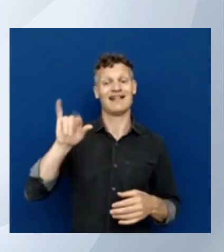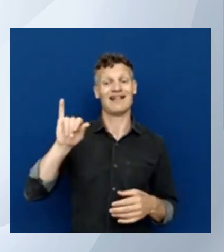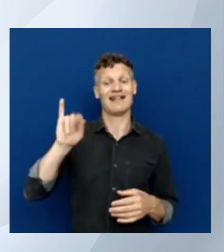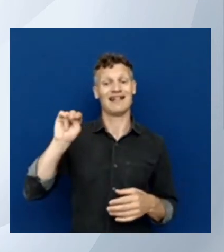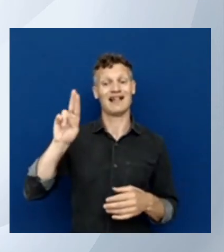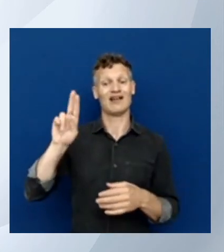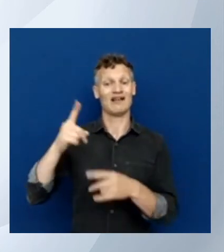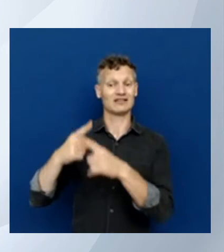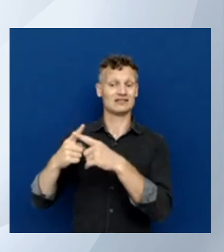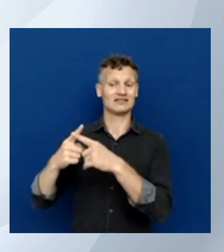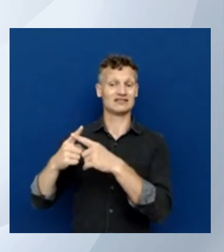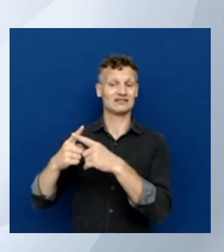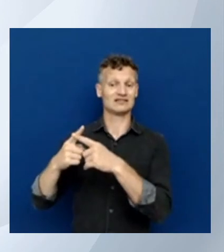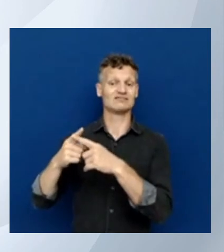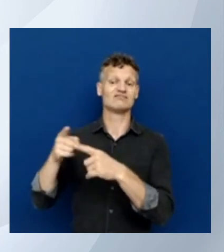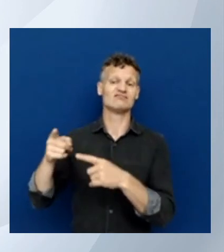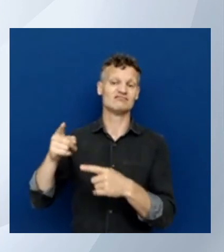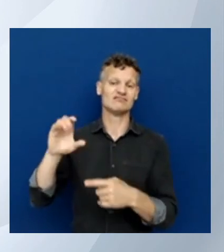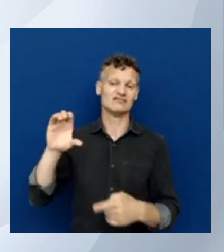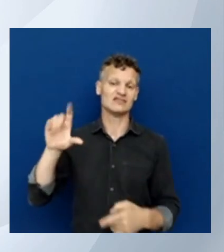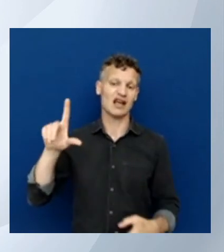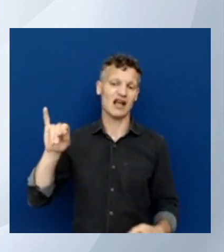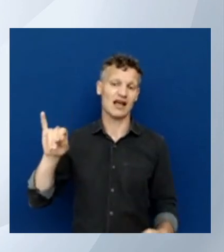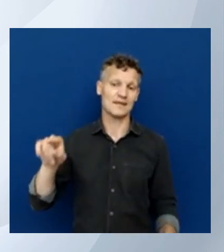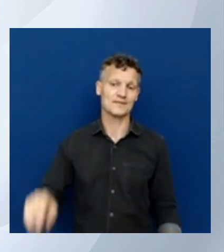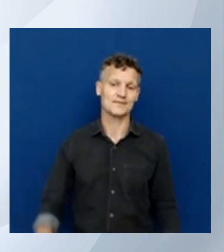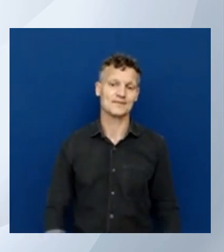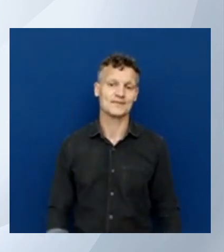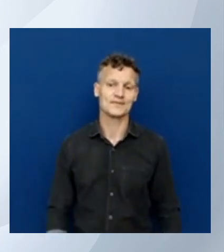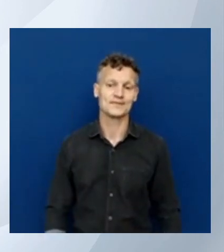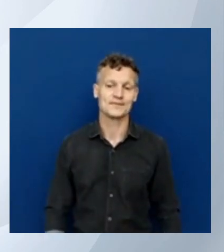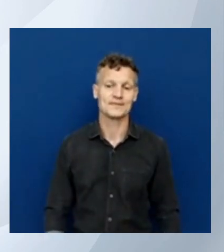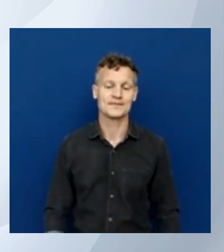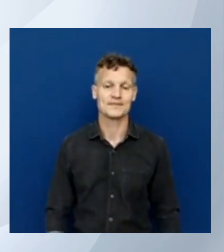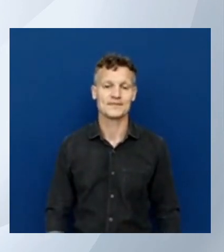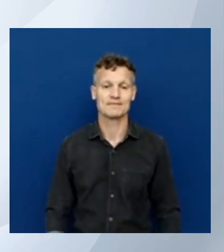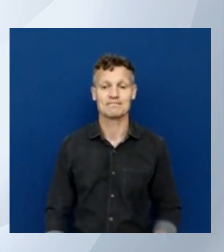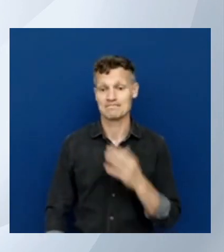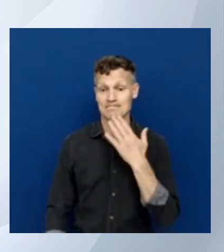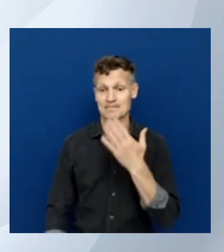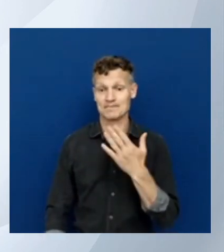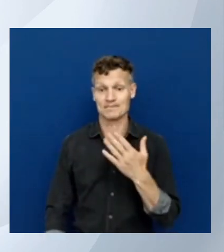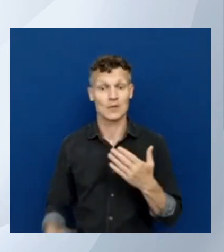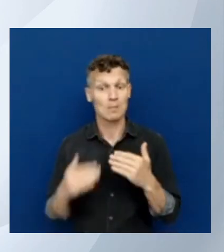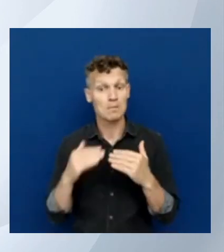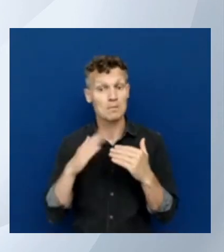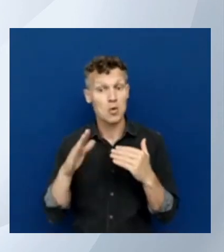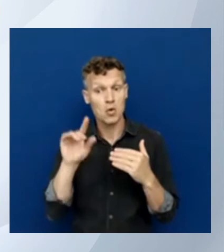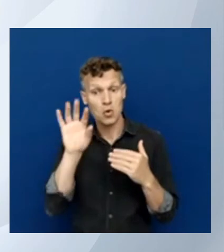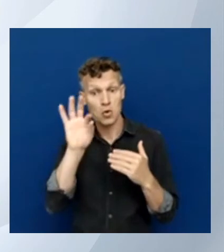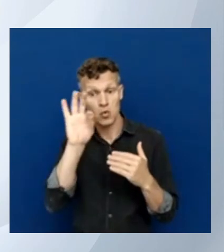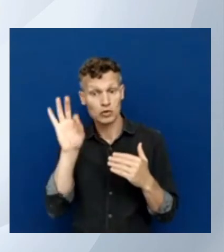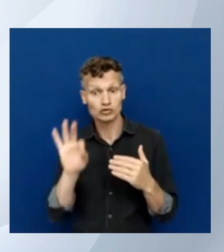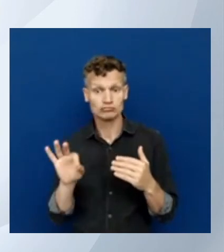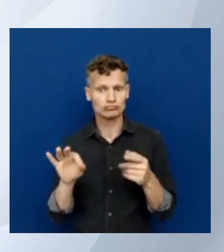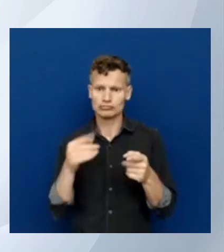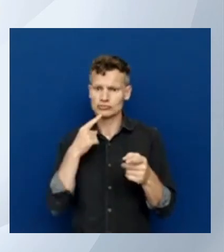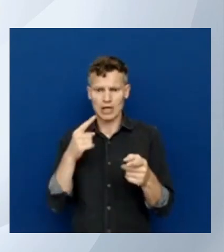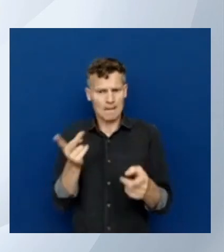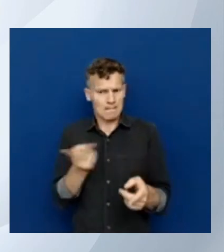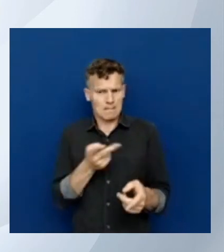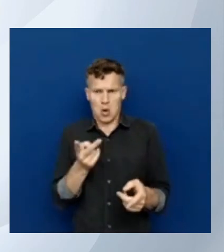AZCLI okay yeah thanks you have a question they both have their charms yes yes you're right